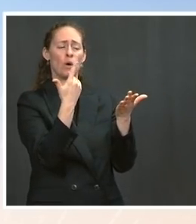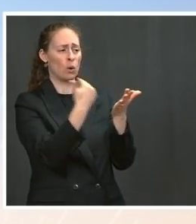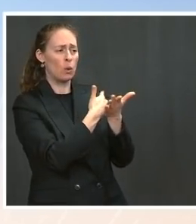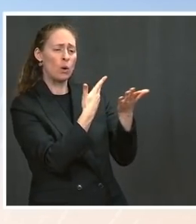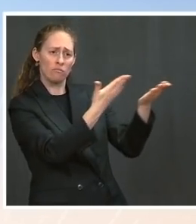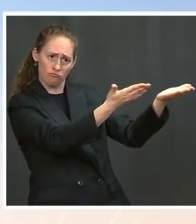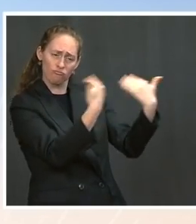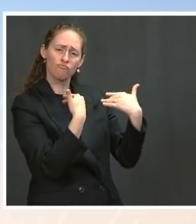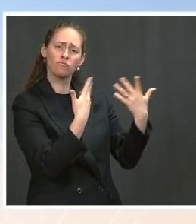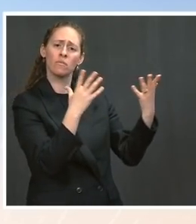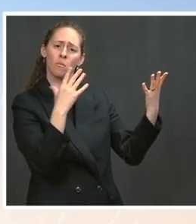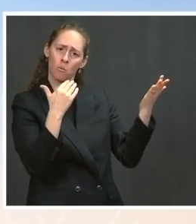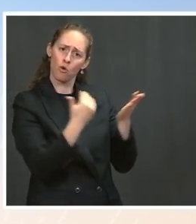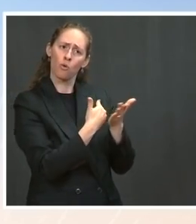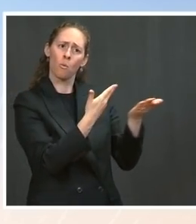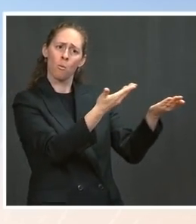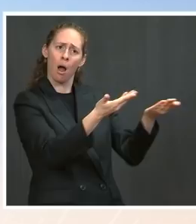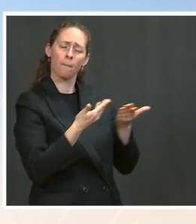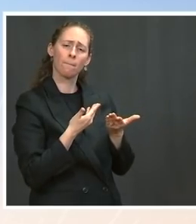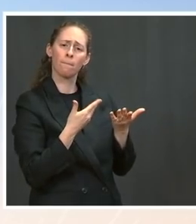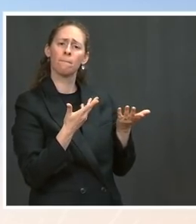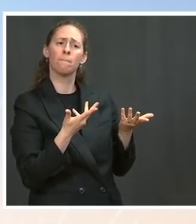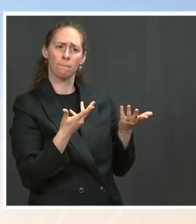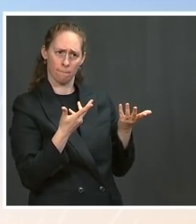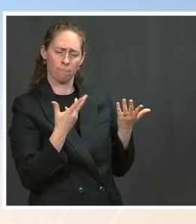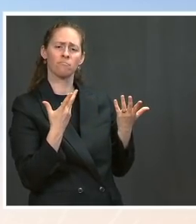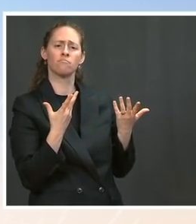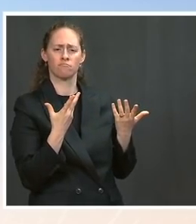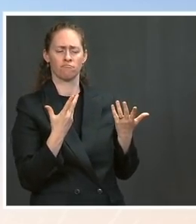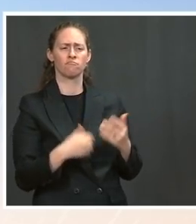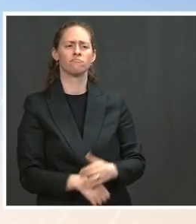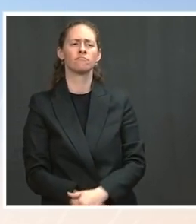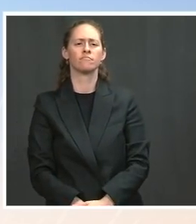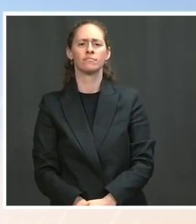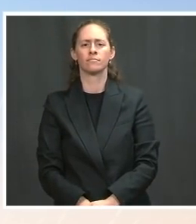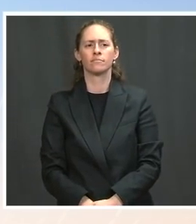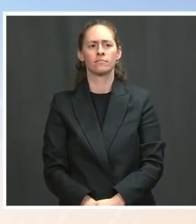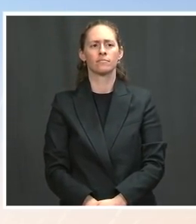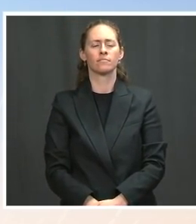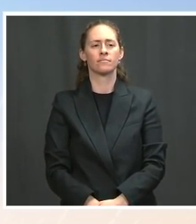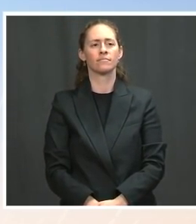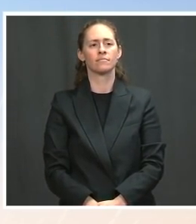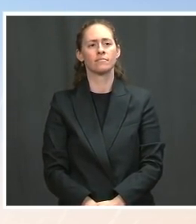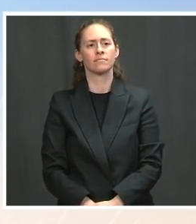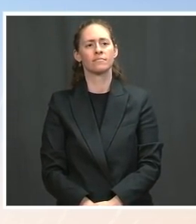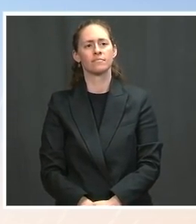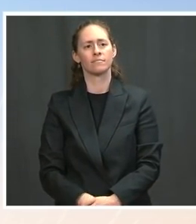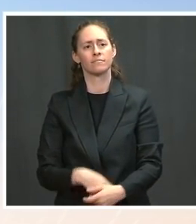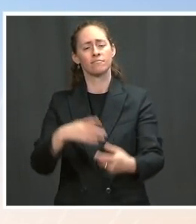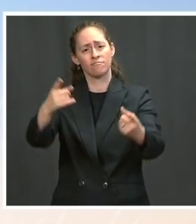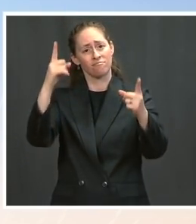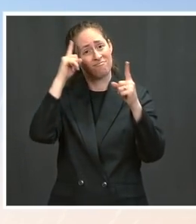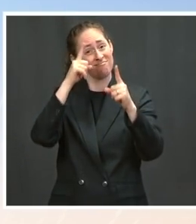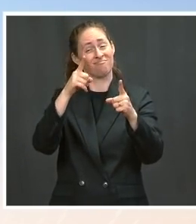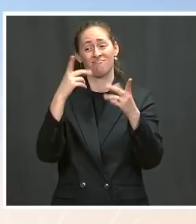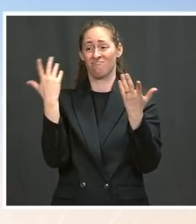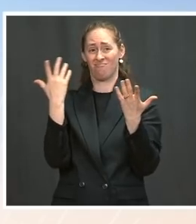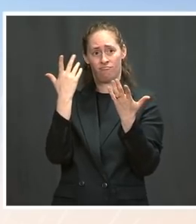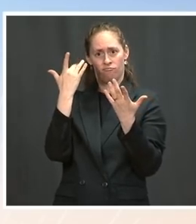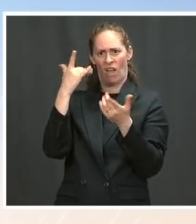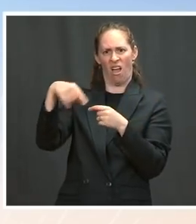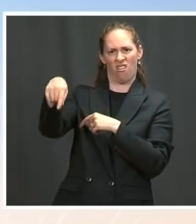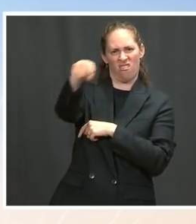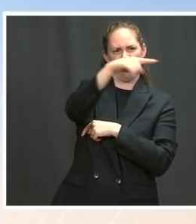He believes his goal and his, what the American people elected him to do was to bring the country together,